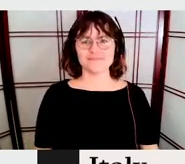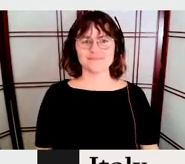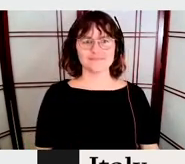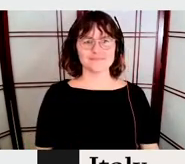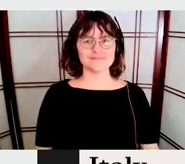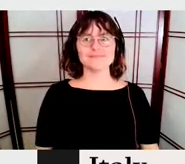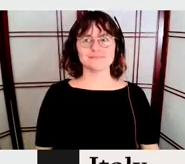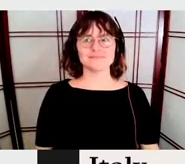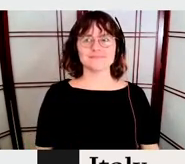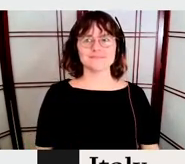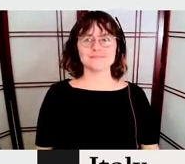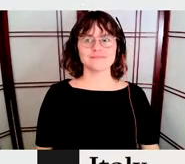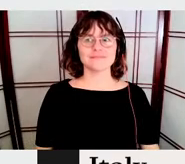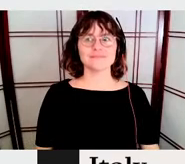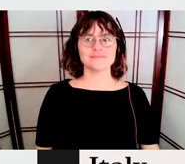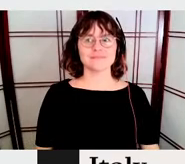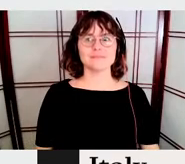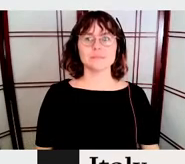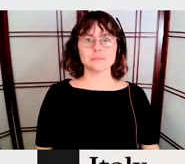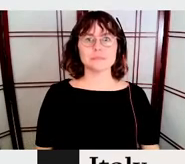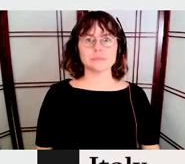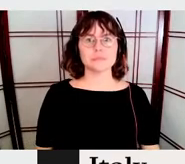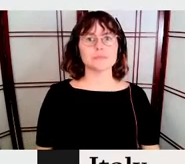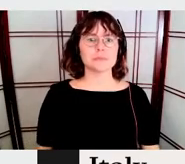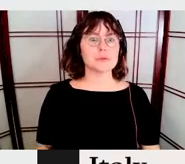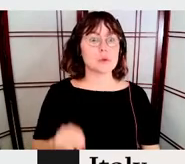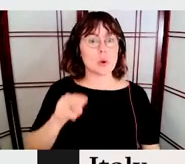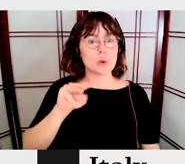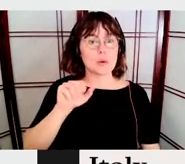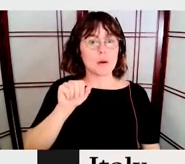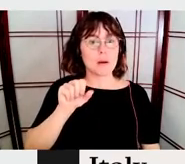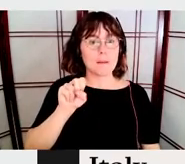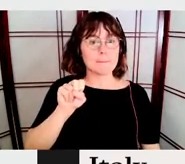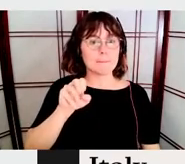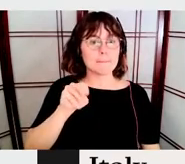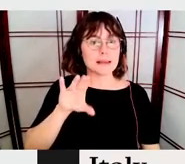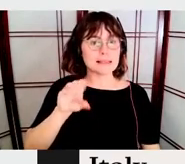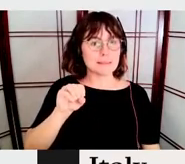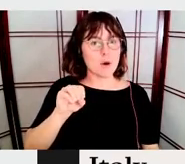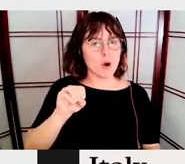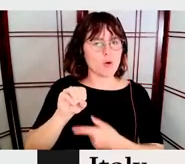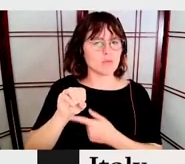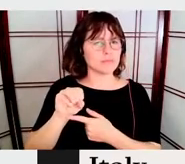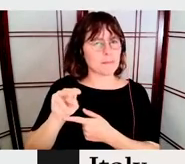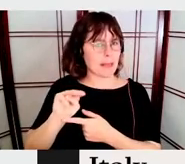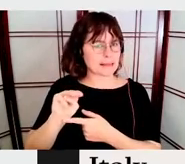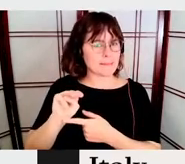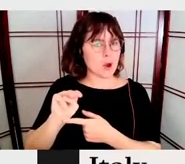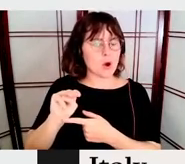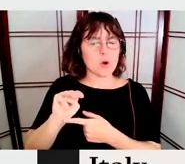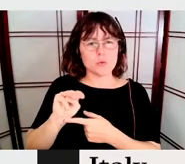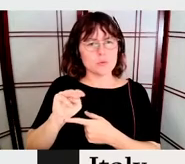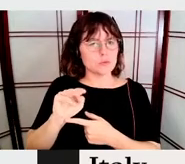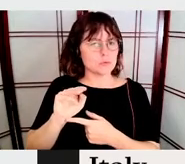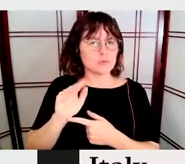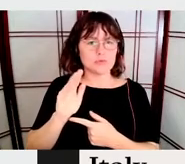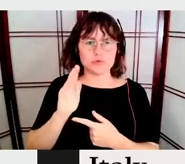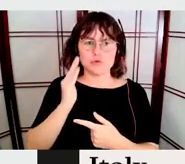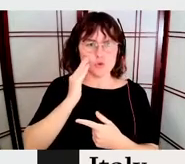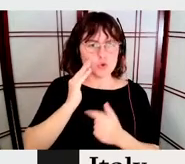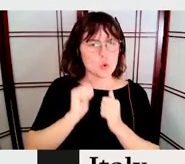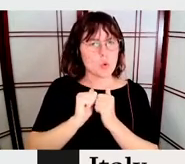Massimo was the, the, kind of designer that not knew how to, to use the grid and how to use the proportions between